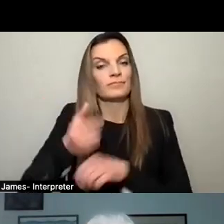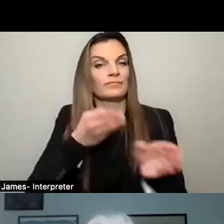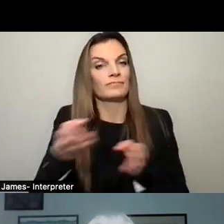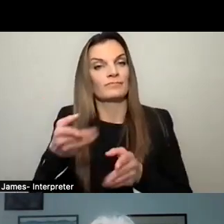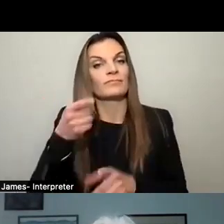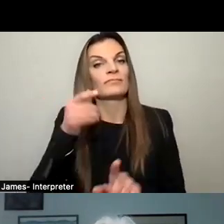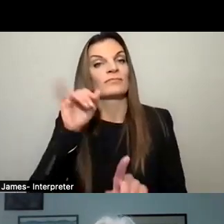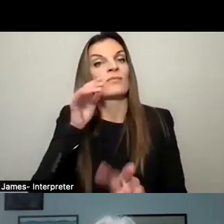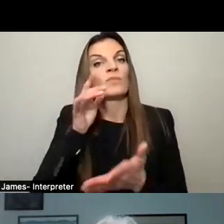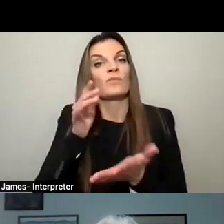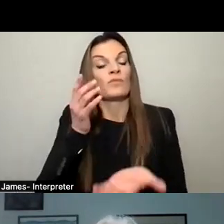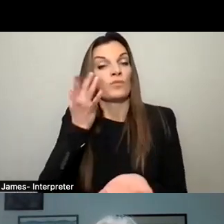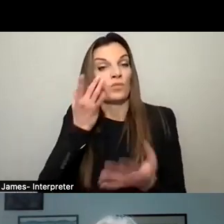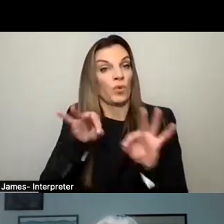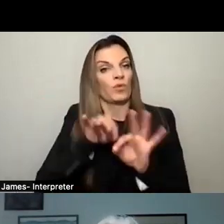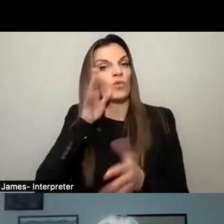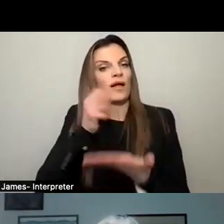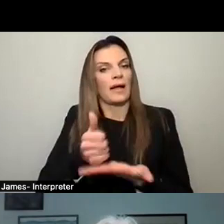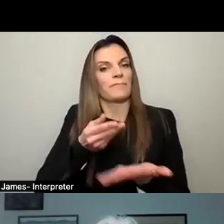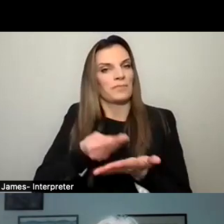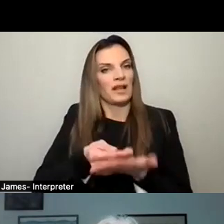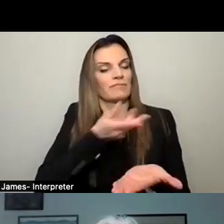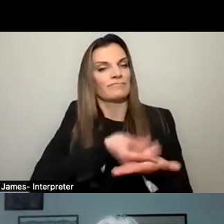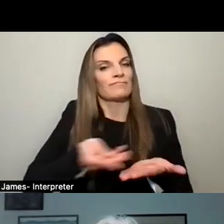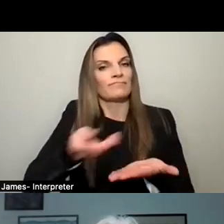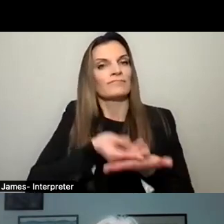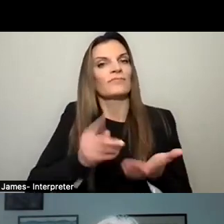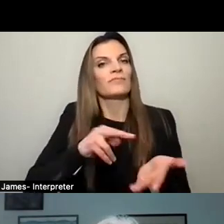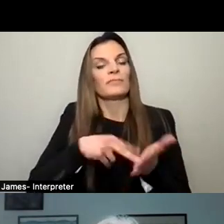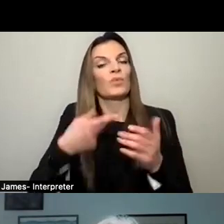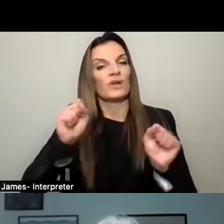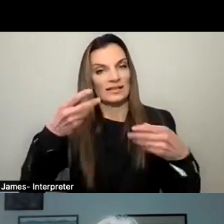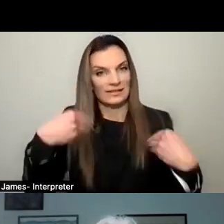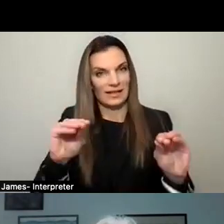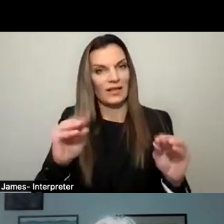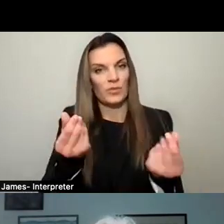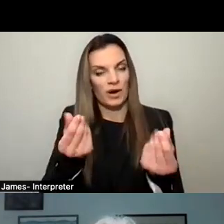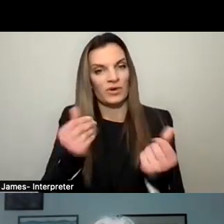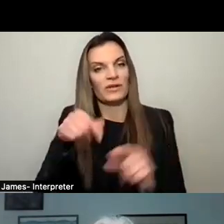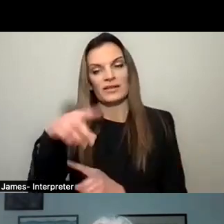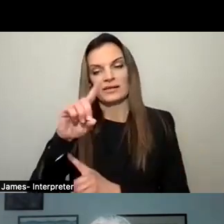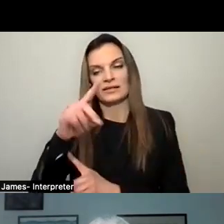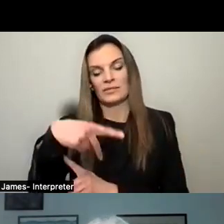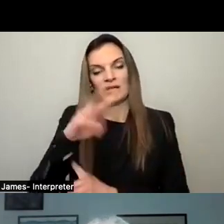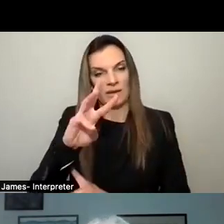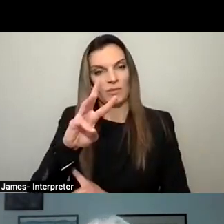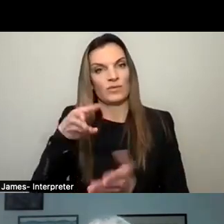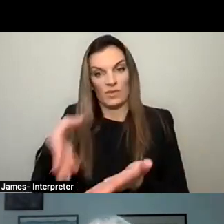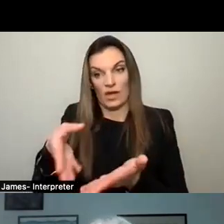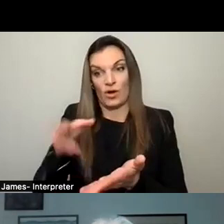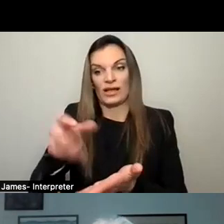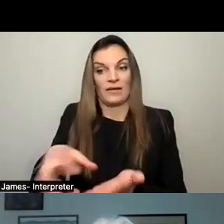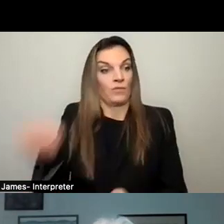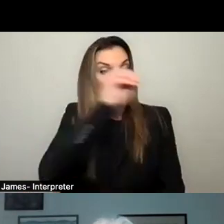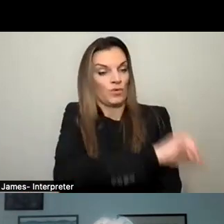fund the project because we'll be able to sell the property that DPW is on right now. Total